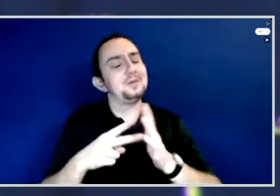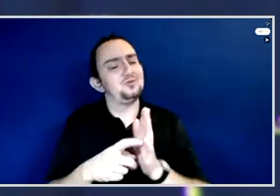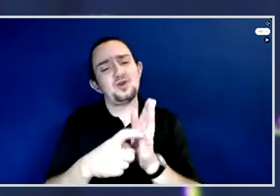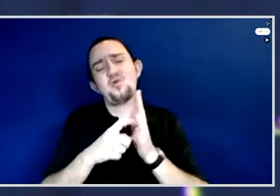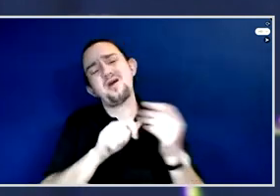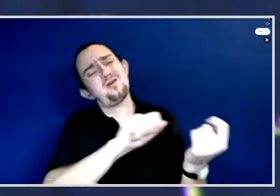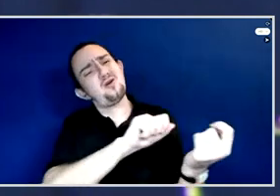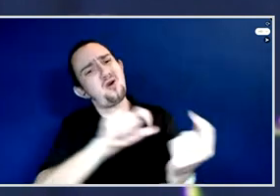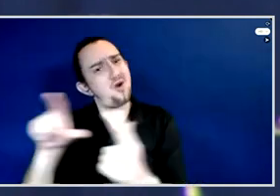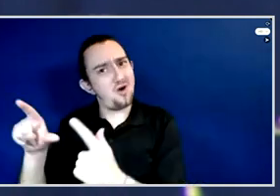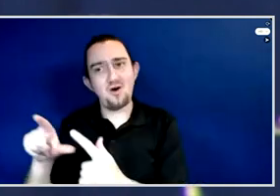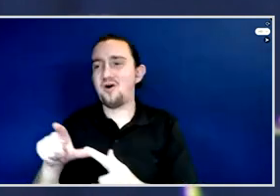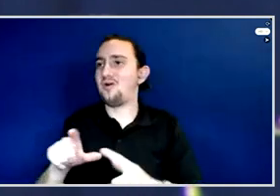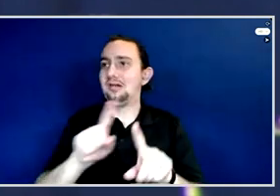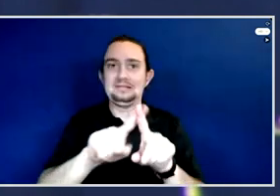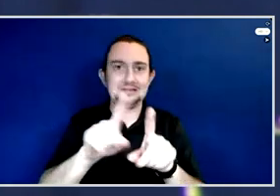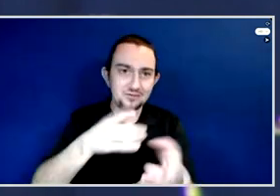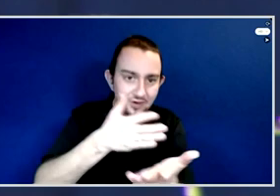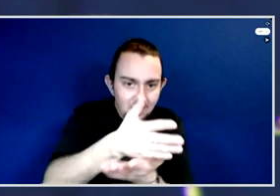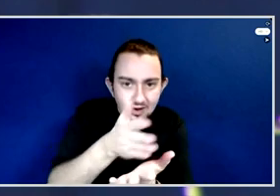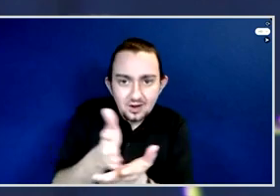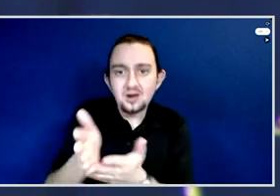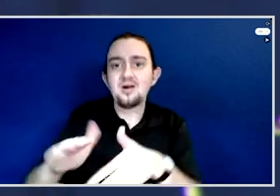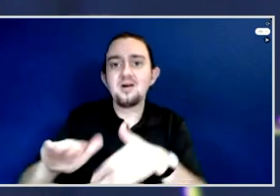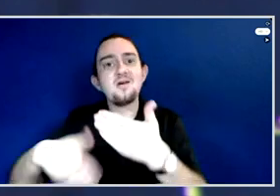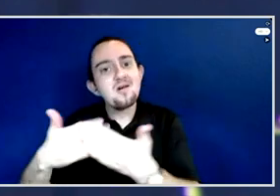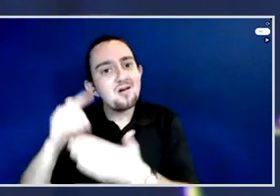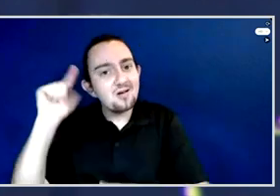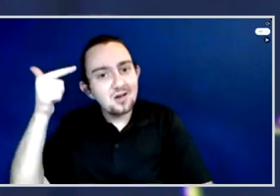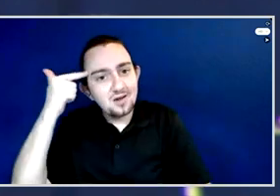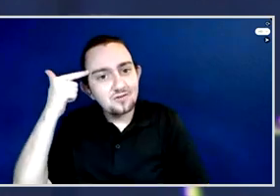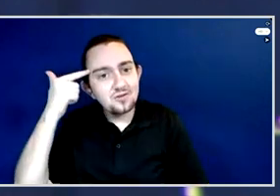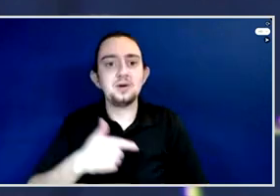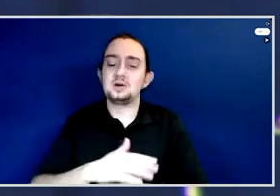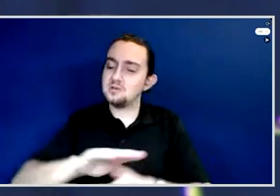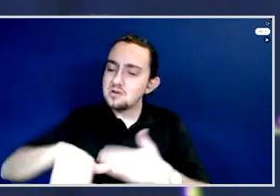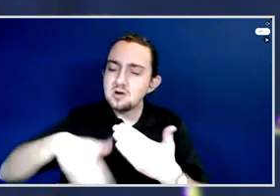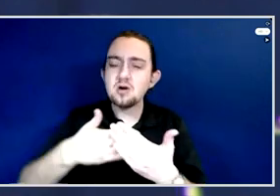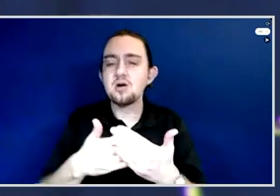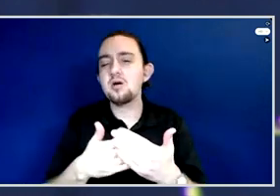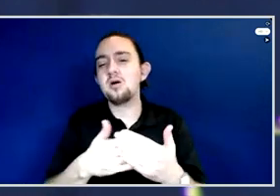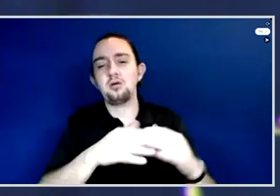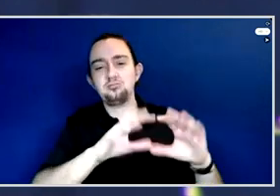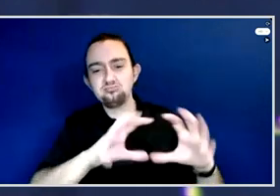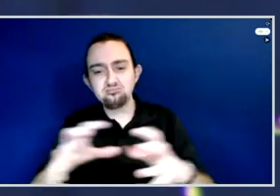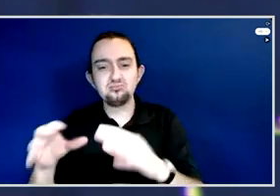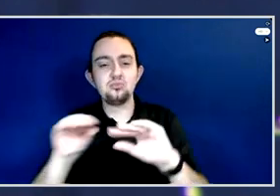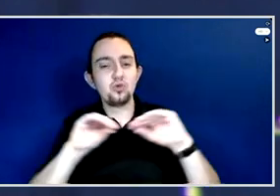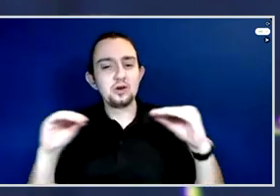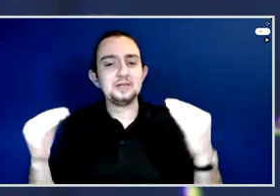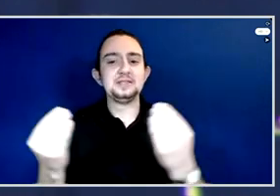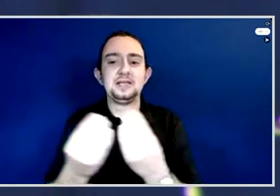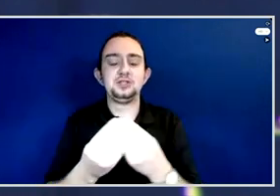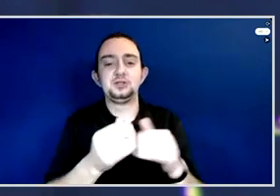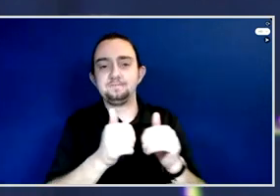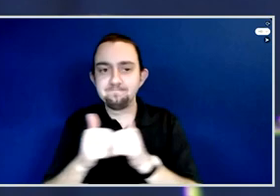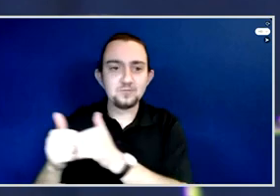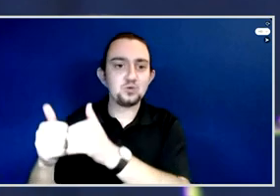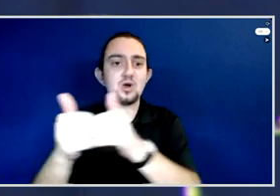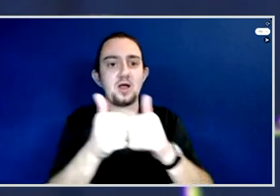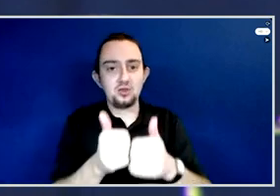it requires all governments to come together and address the issue of impunity against corruption.